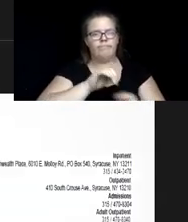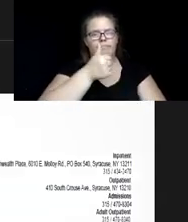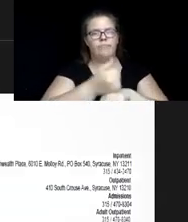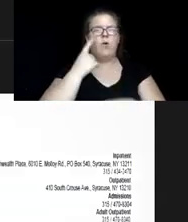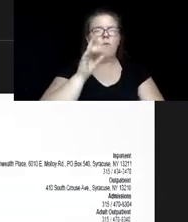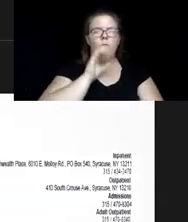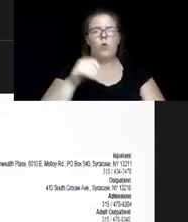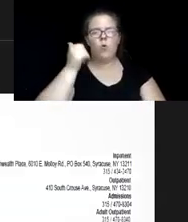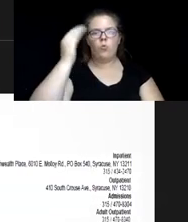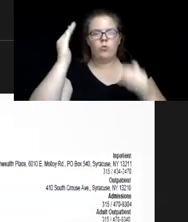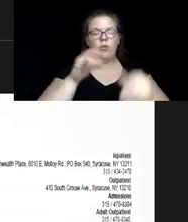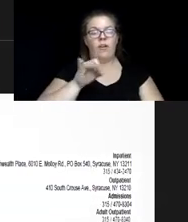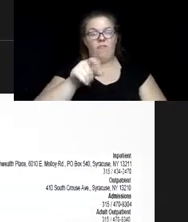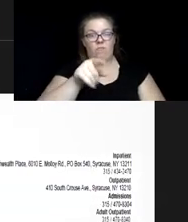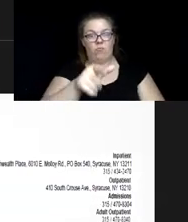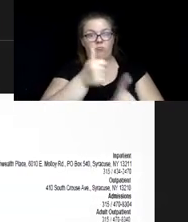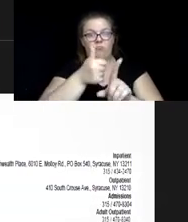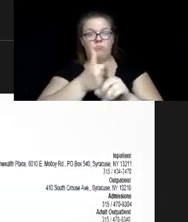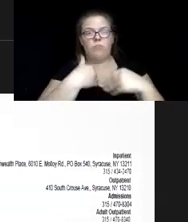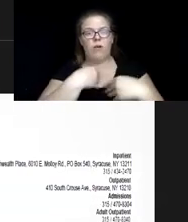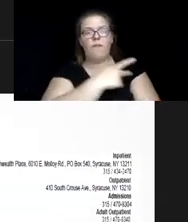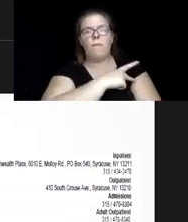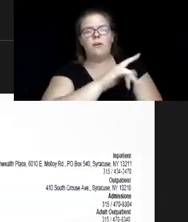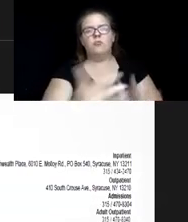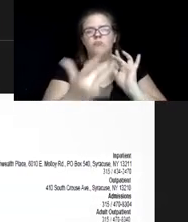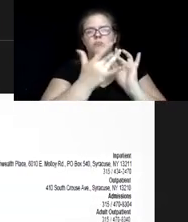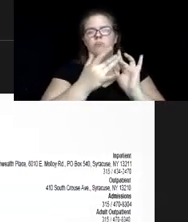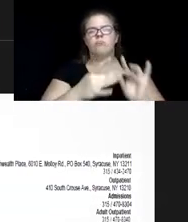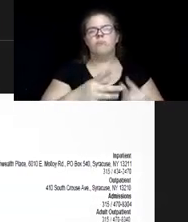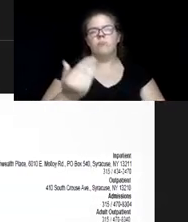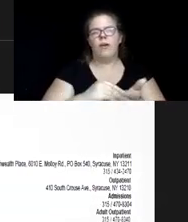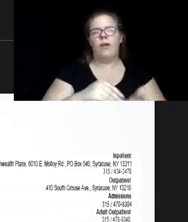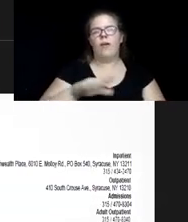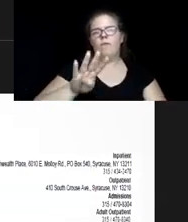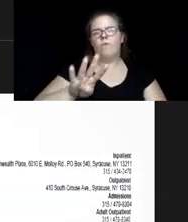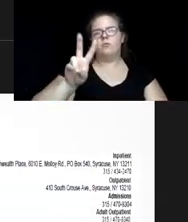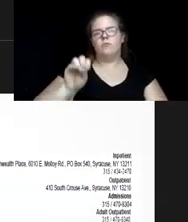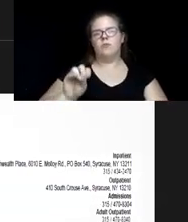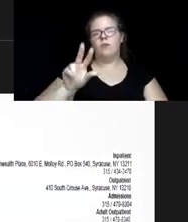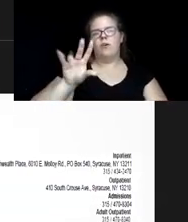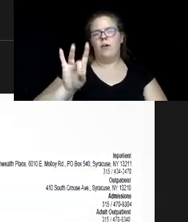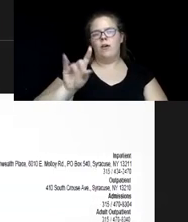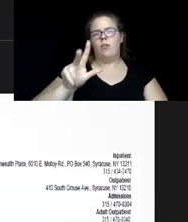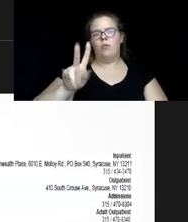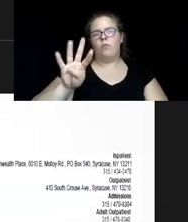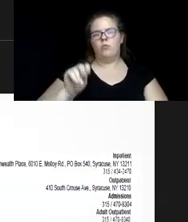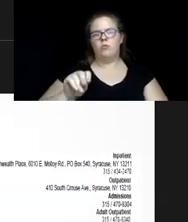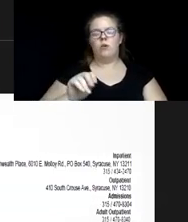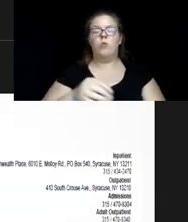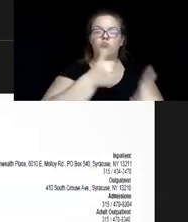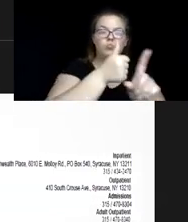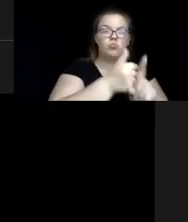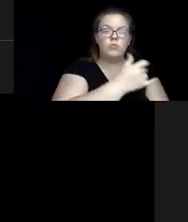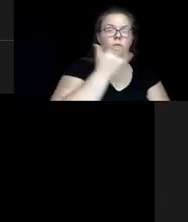you have a patient you want to refer, you just need to call us at 470-8340 or have the patient call or your